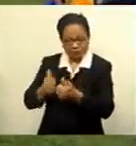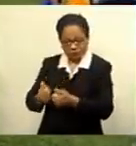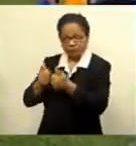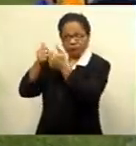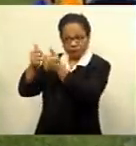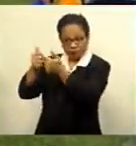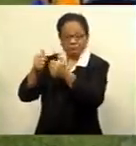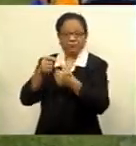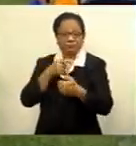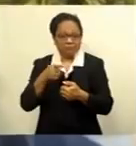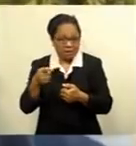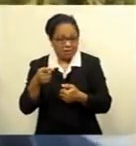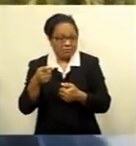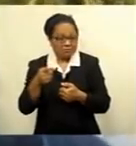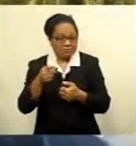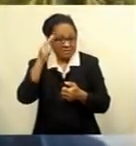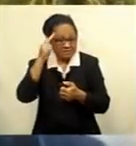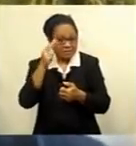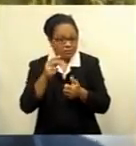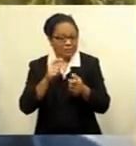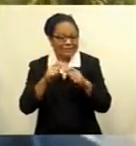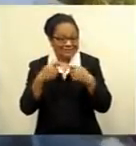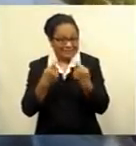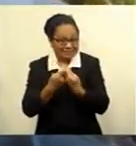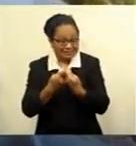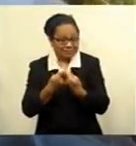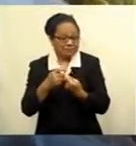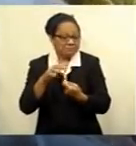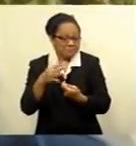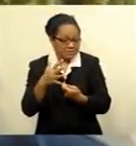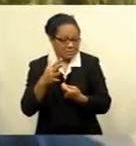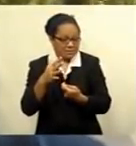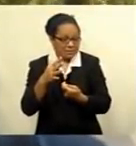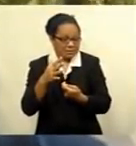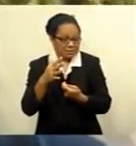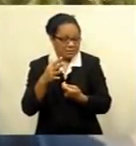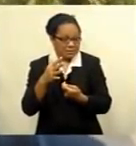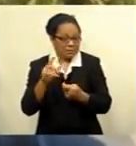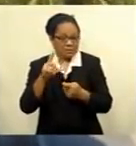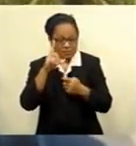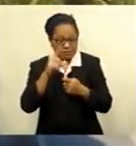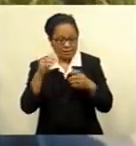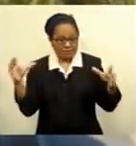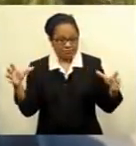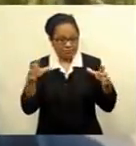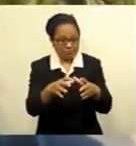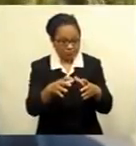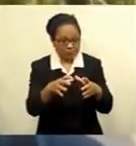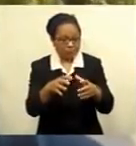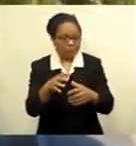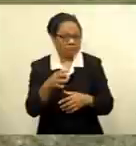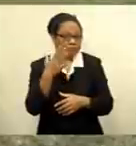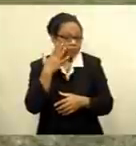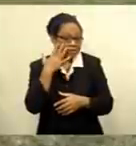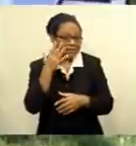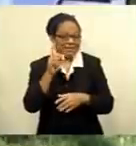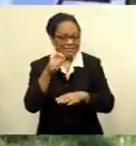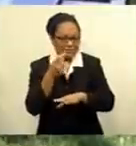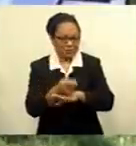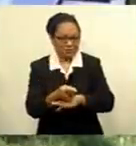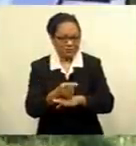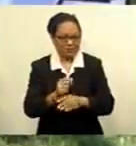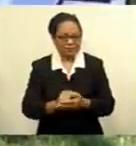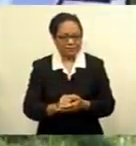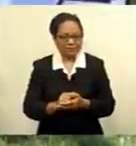is likely to come into camp by as early as next week. So far,